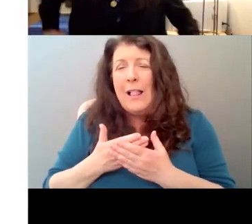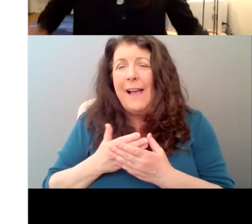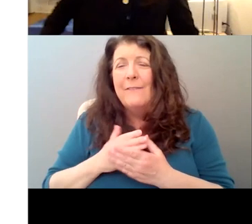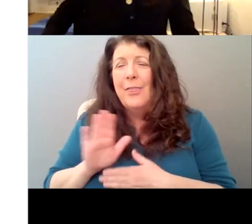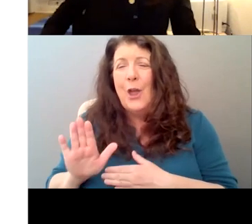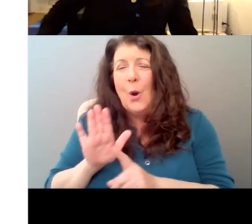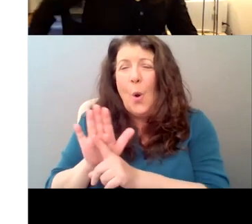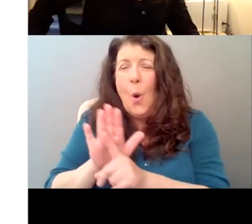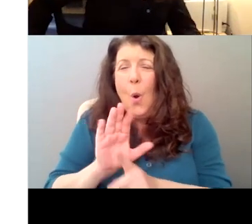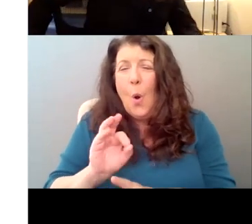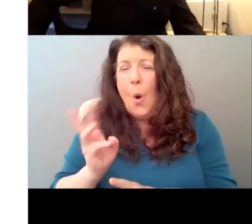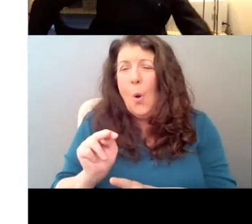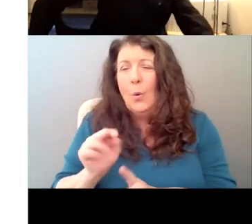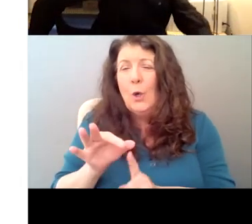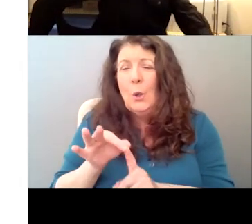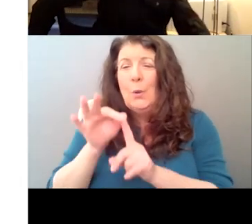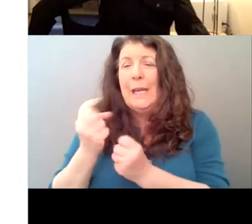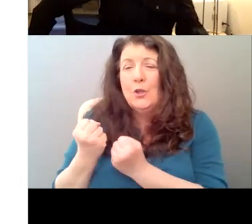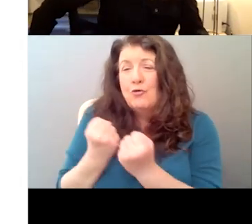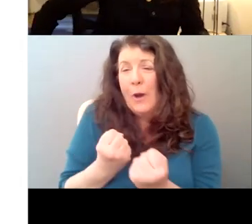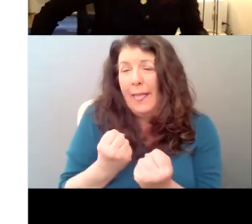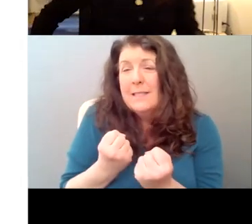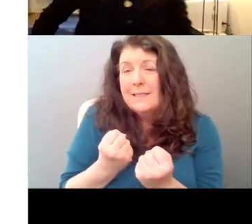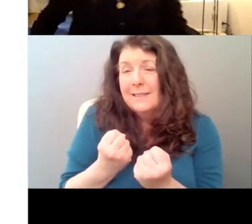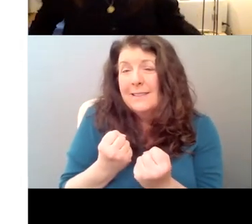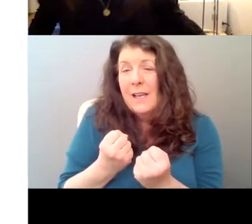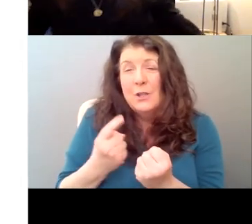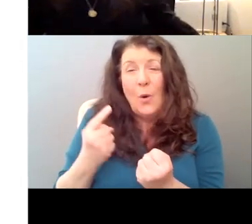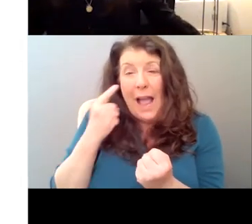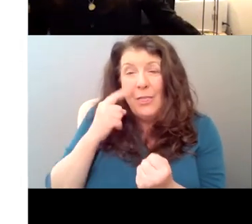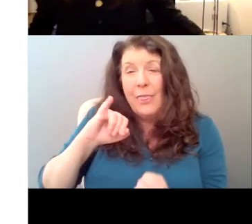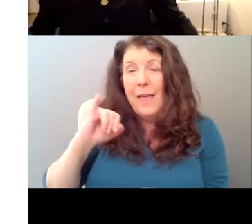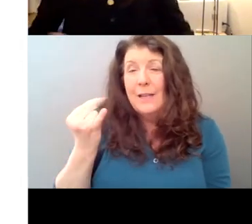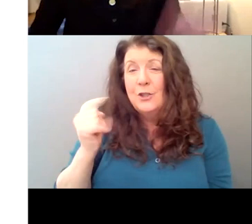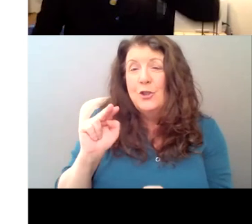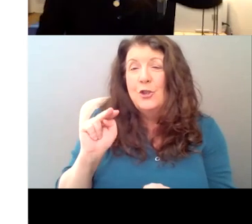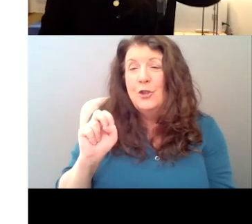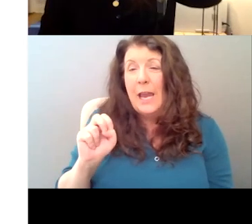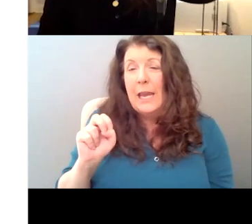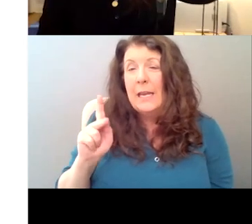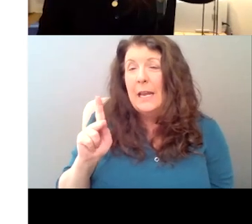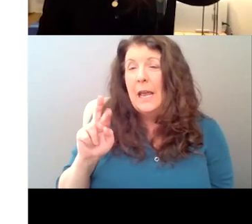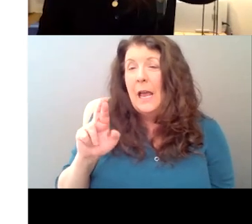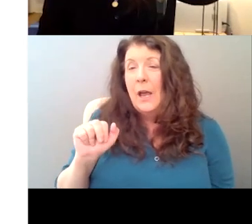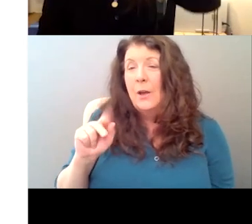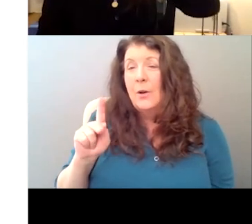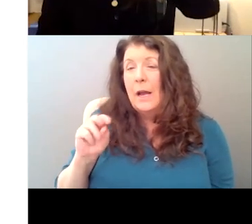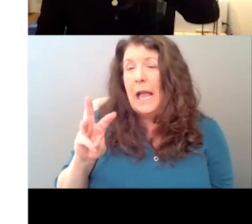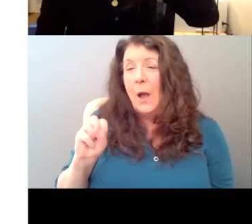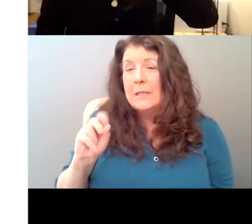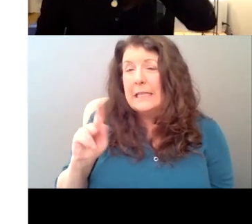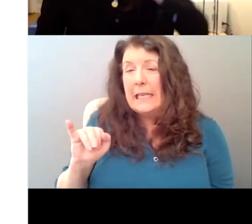And I think that, you know, I just thought that, uh, Jane Krakowski doing opera would be hilarious.